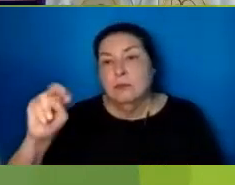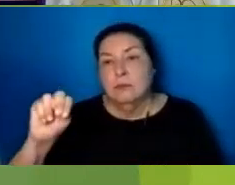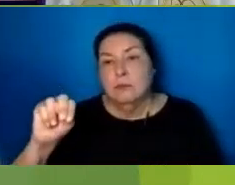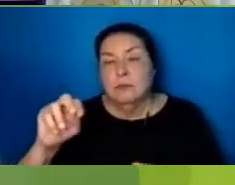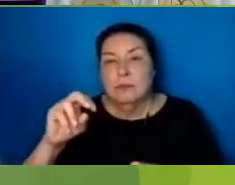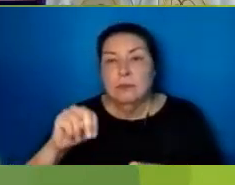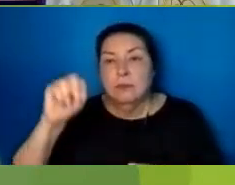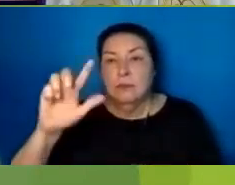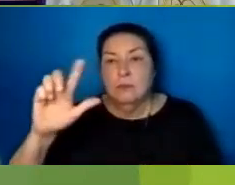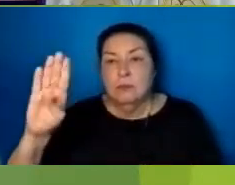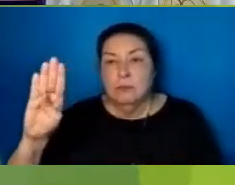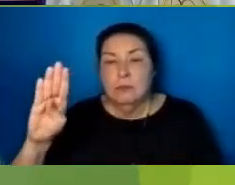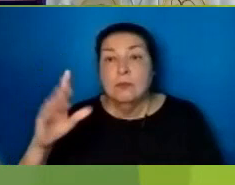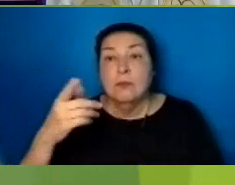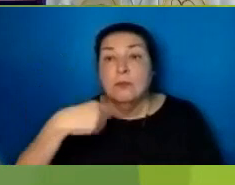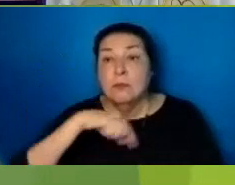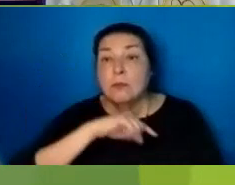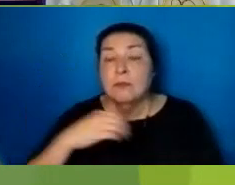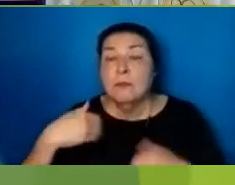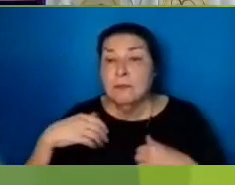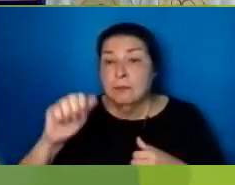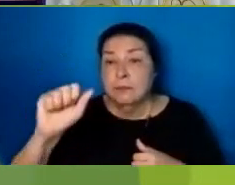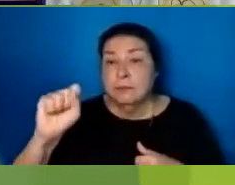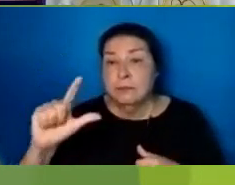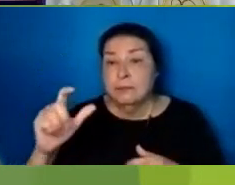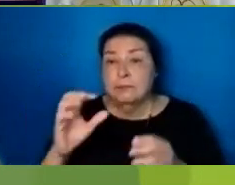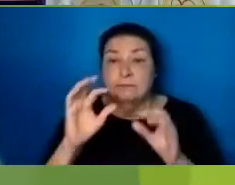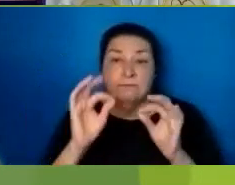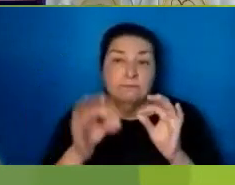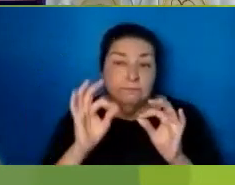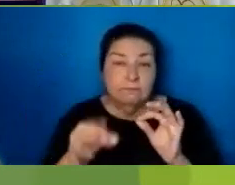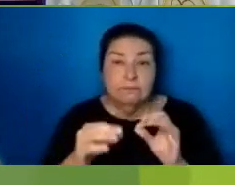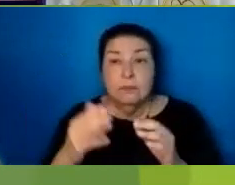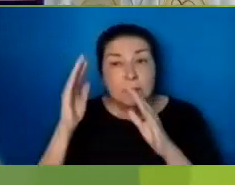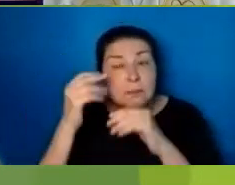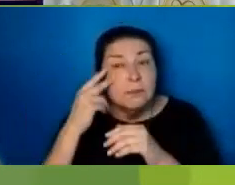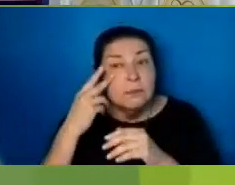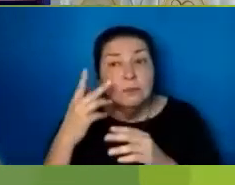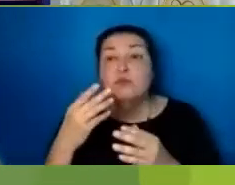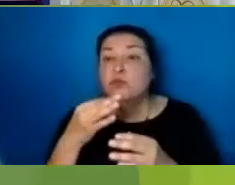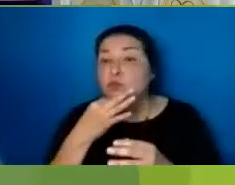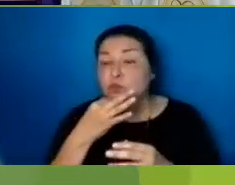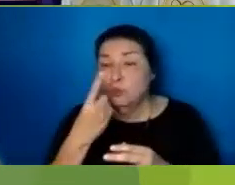At Which We Have ASL Sign I Hope To See At One Of Those Services Very Soon